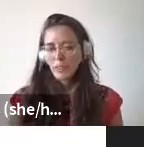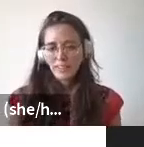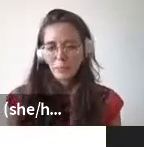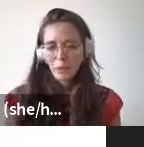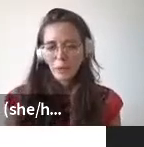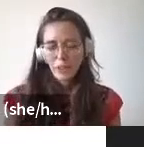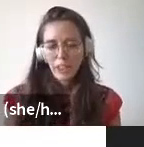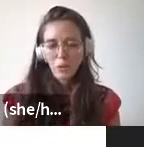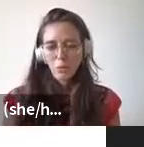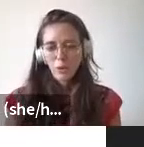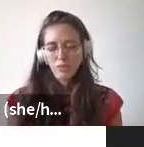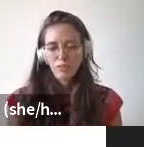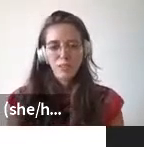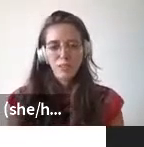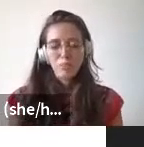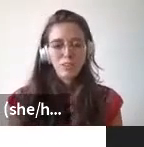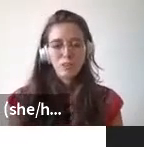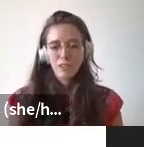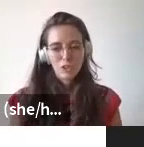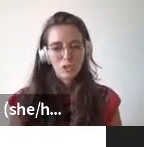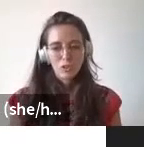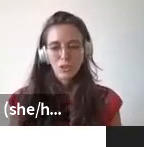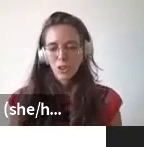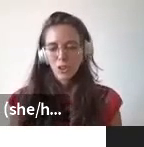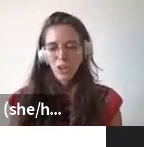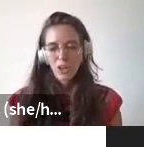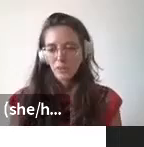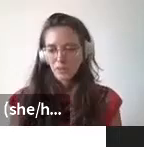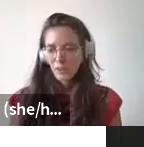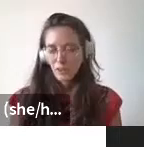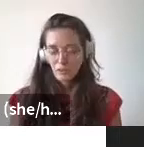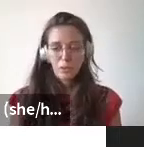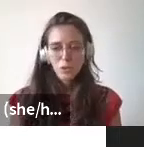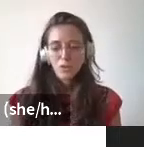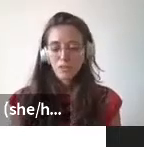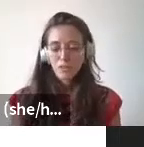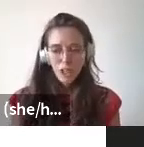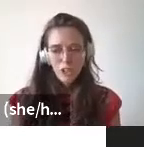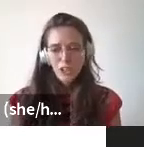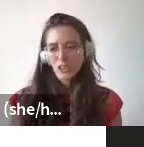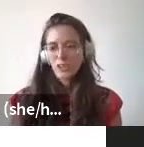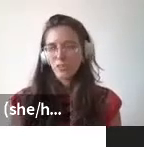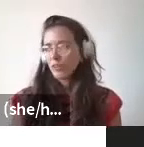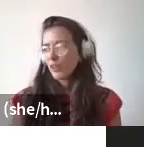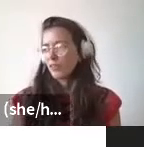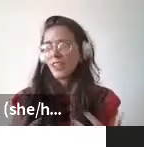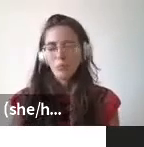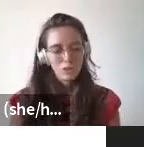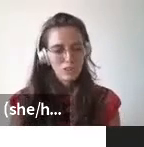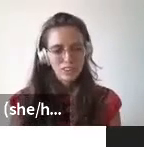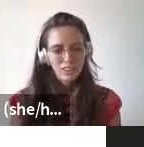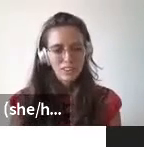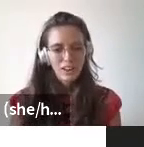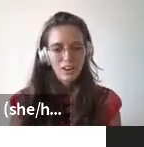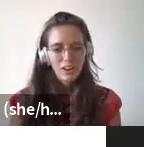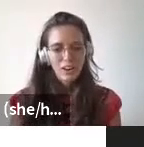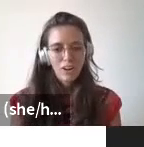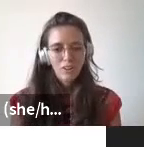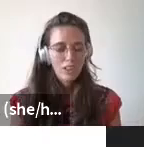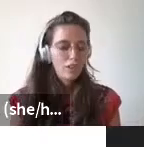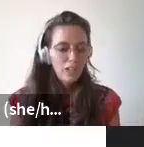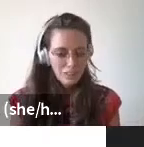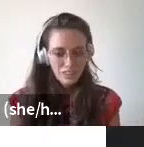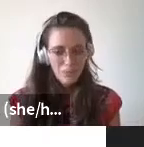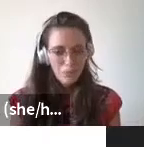for example in latin america one fundamental vector of of culture of knowledge of of thinking about